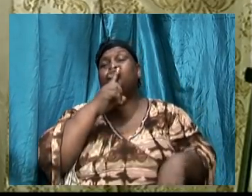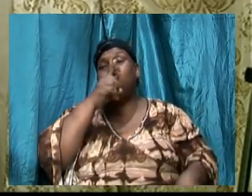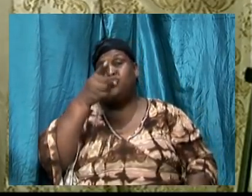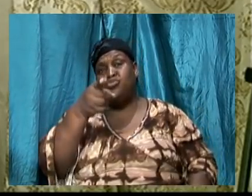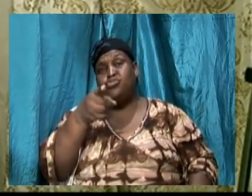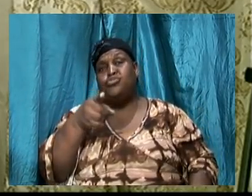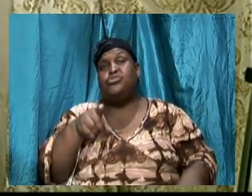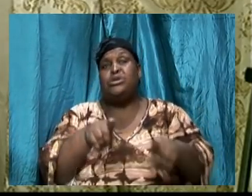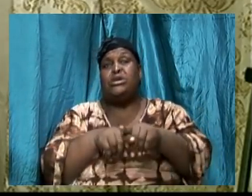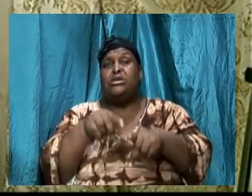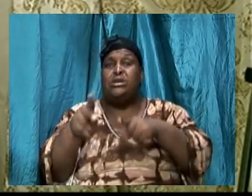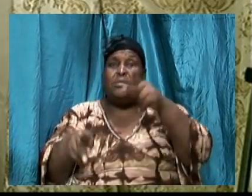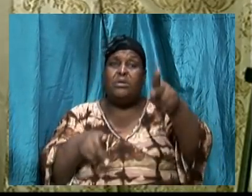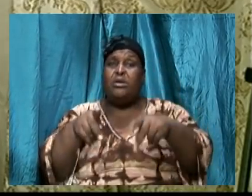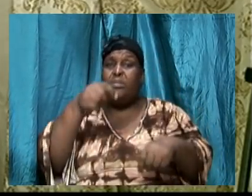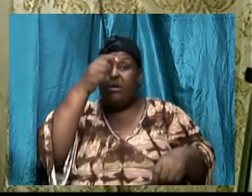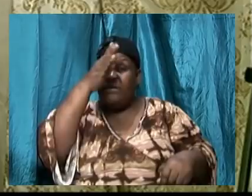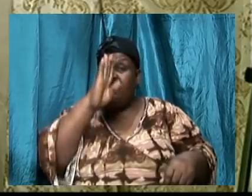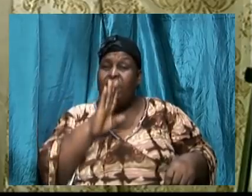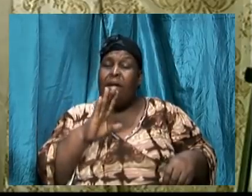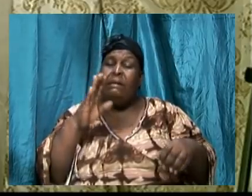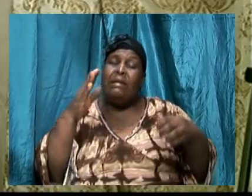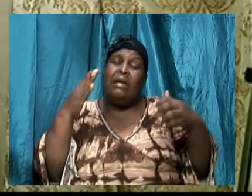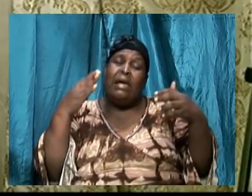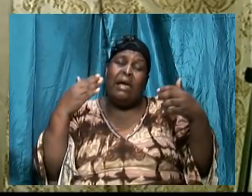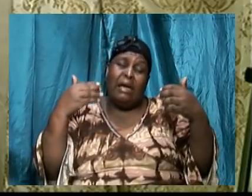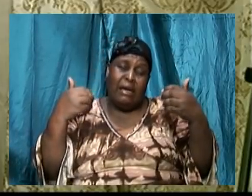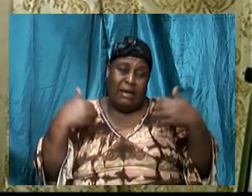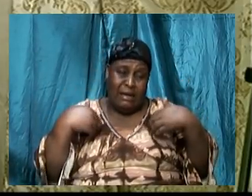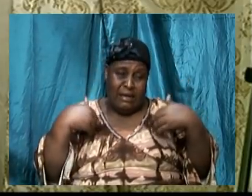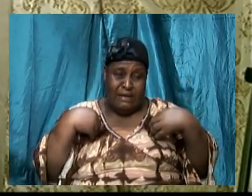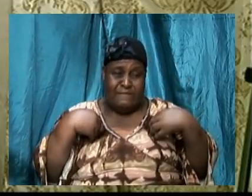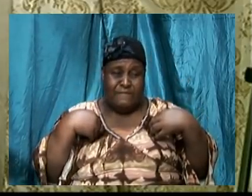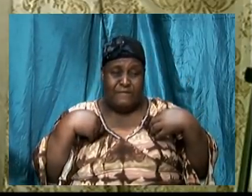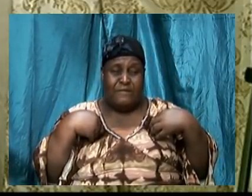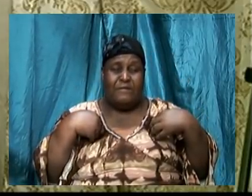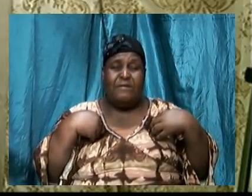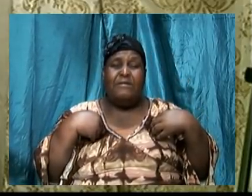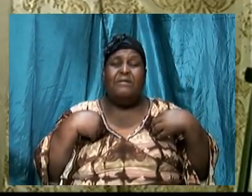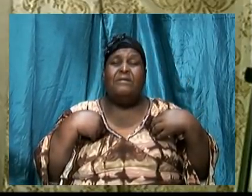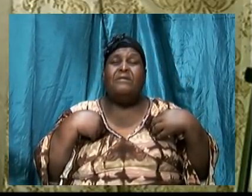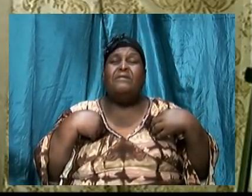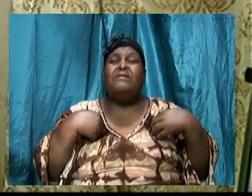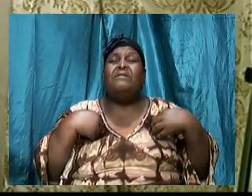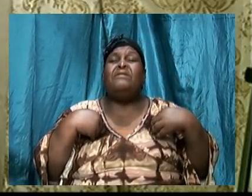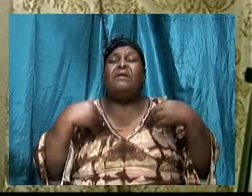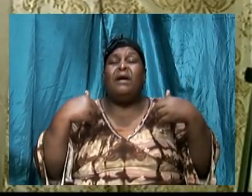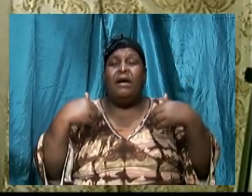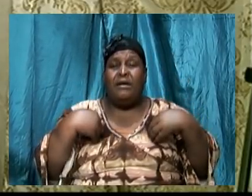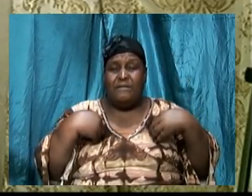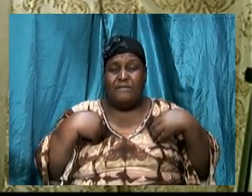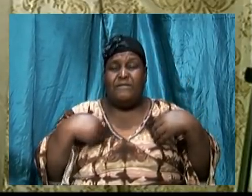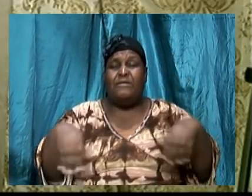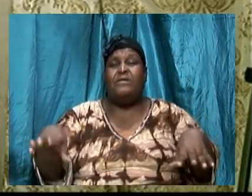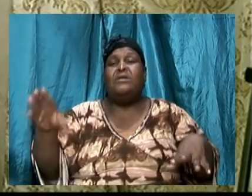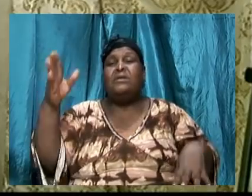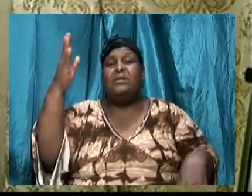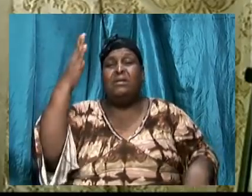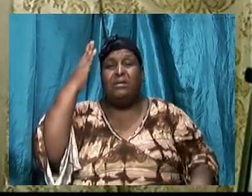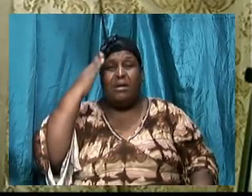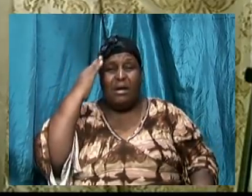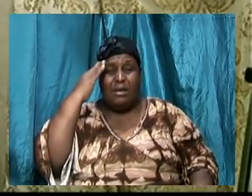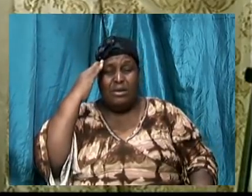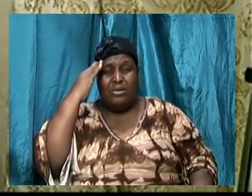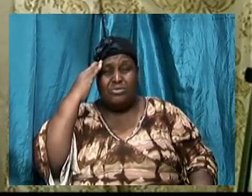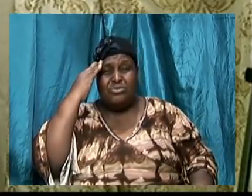the capacity when the things are brought to our attention. And I am also very happy at who God is,